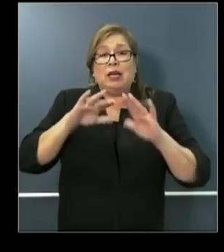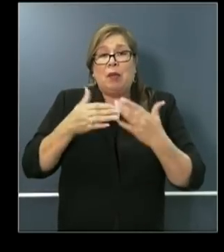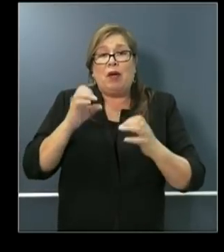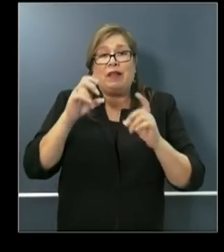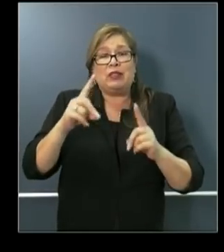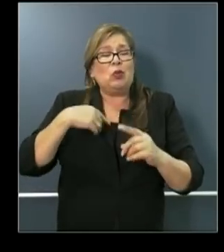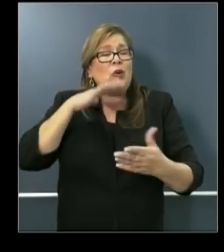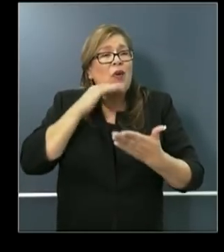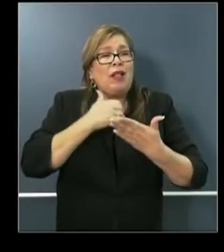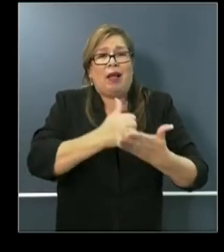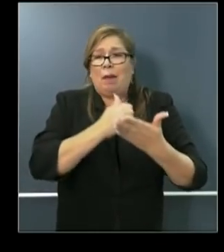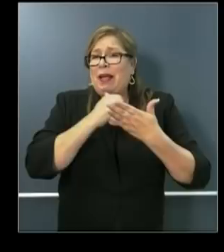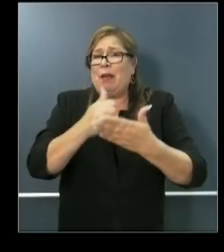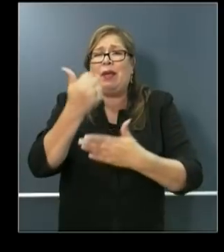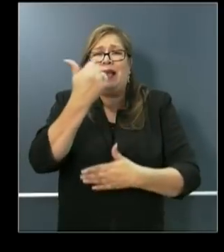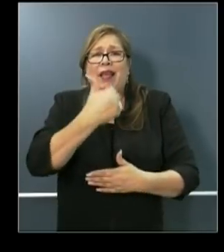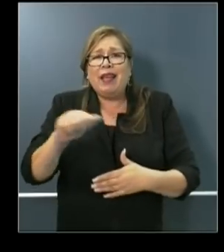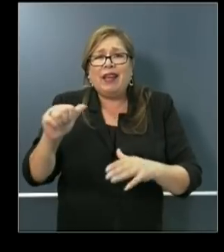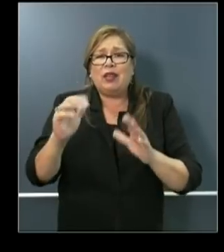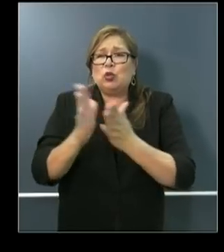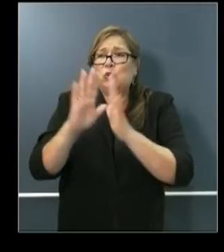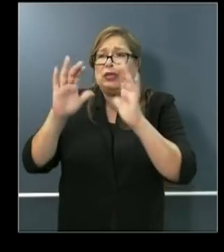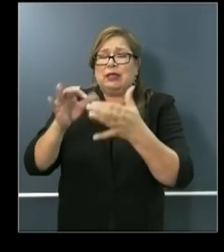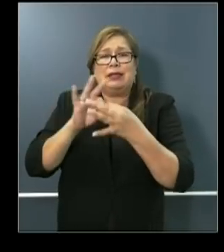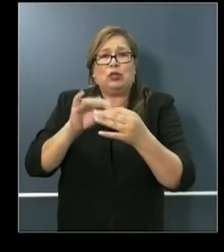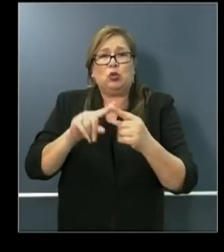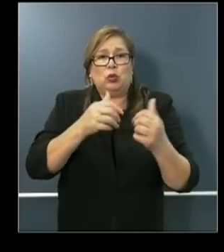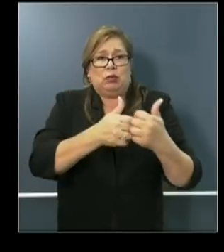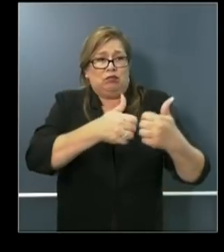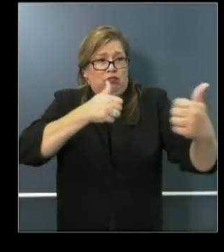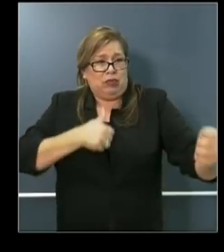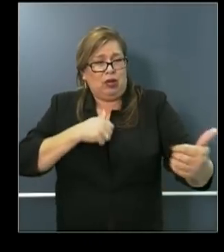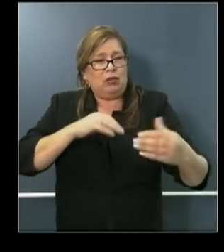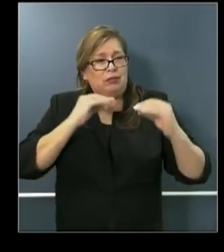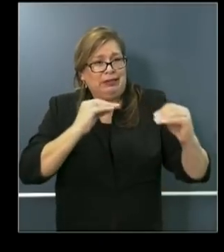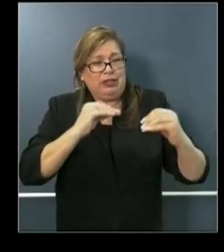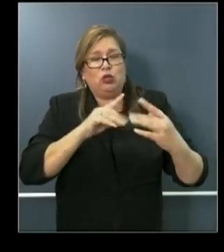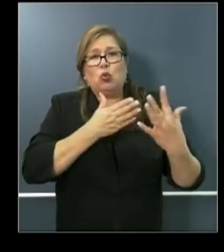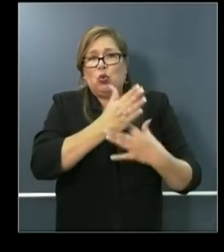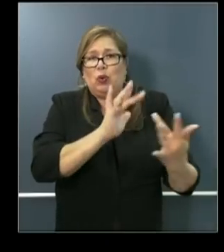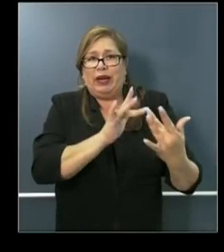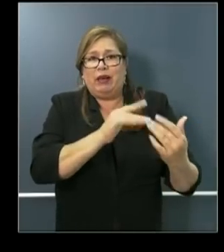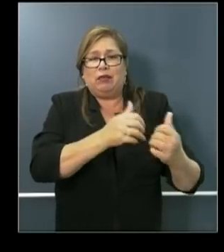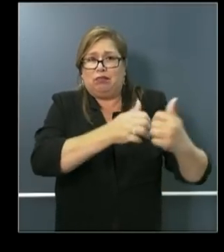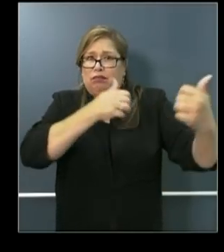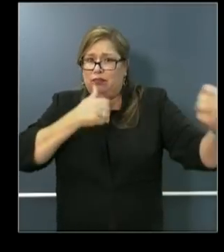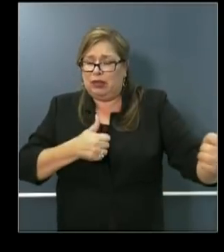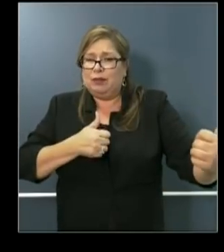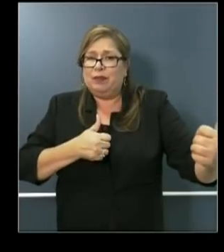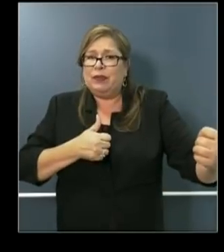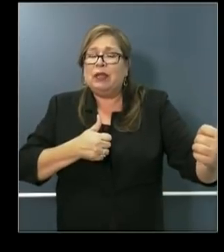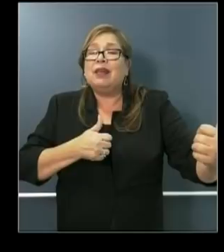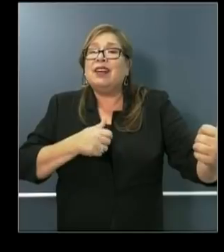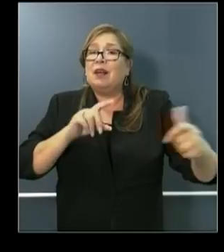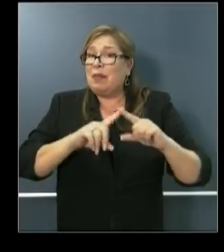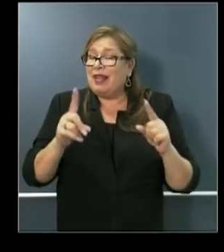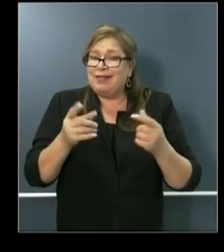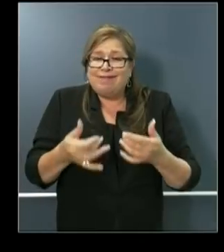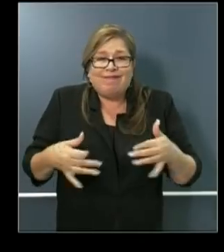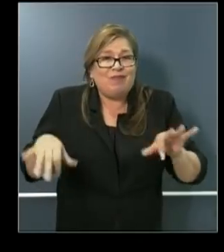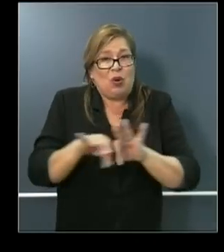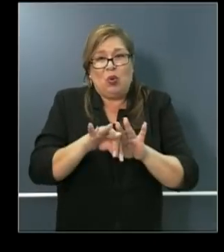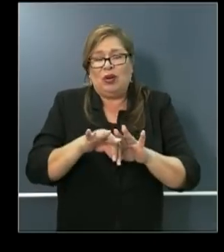distance learning. This is a tough challenge, but as it relates to educating our kids, it's a challenge that we must meet.